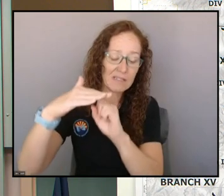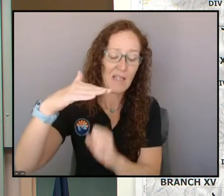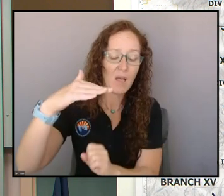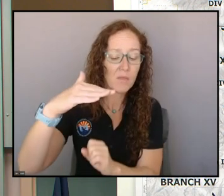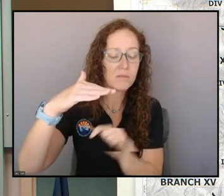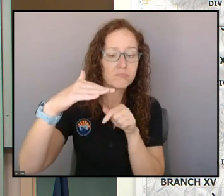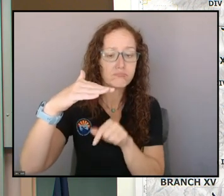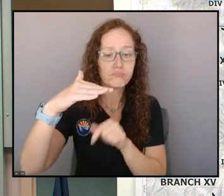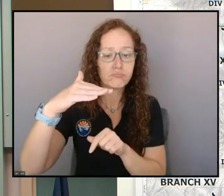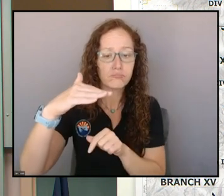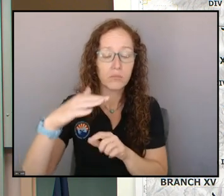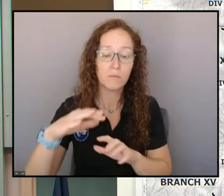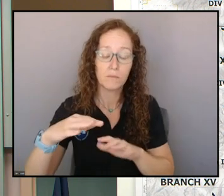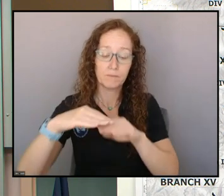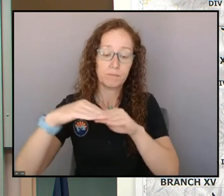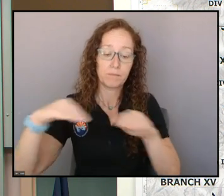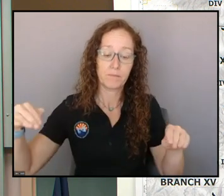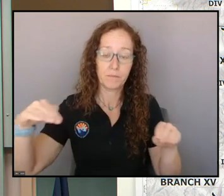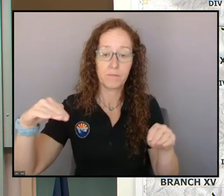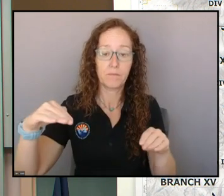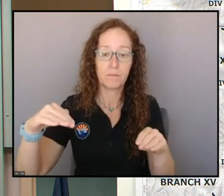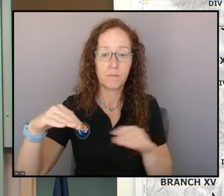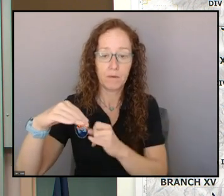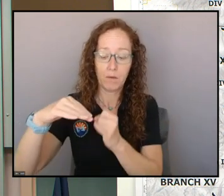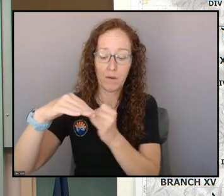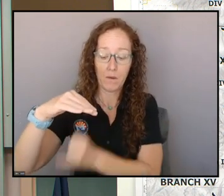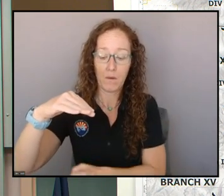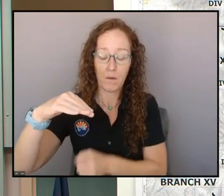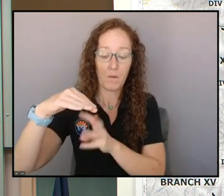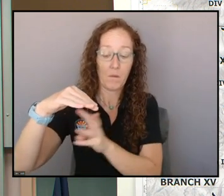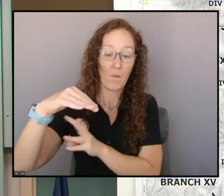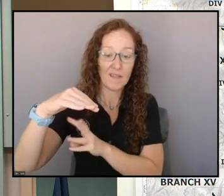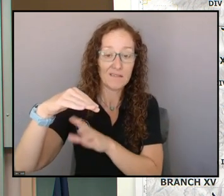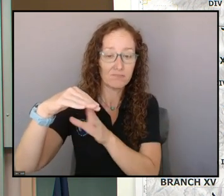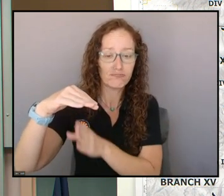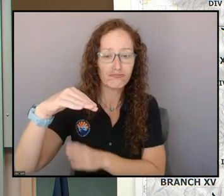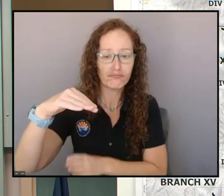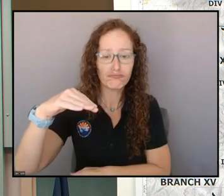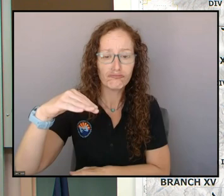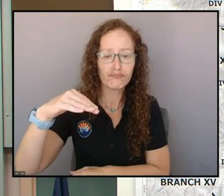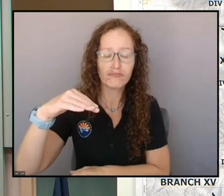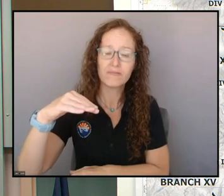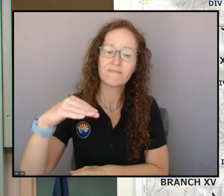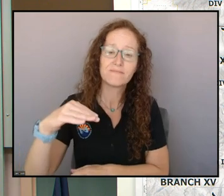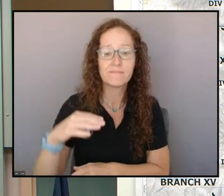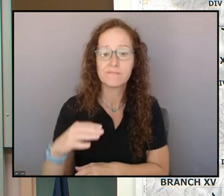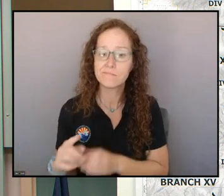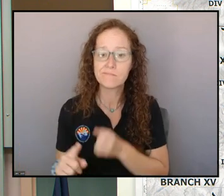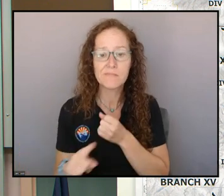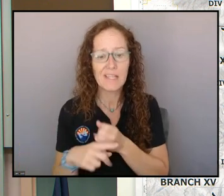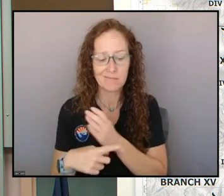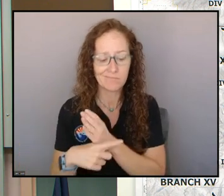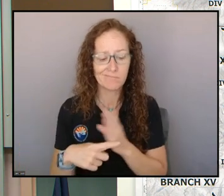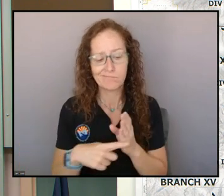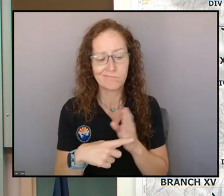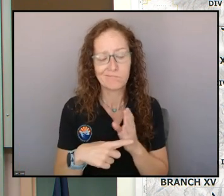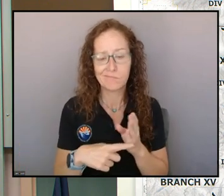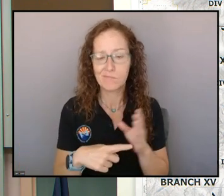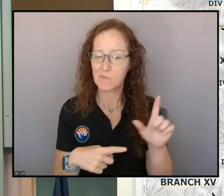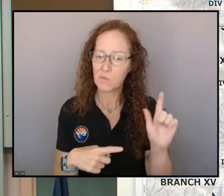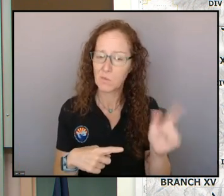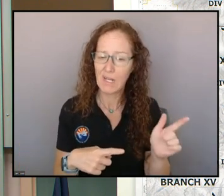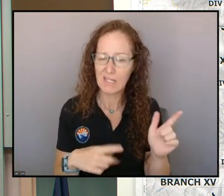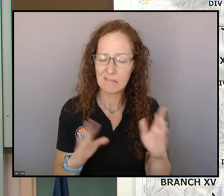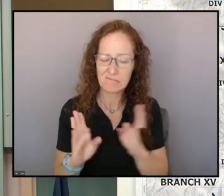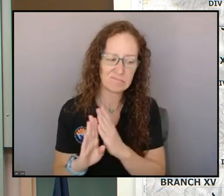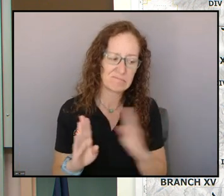the western perimeter here of the south zone, even there we saw things getting into the upper 20s. But mostly places like